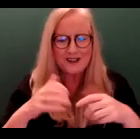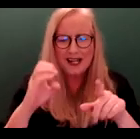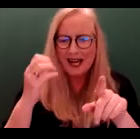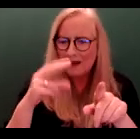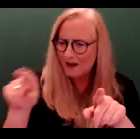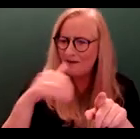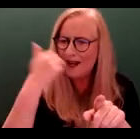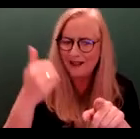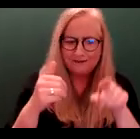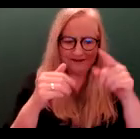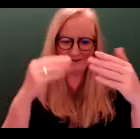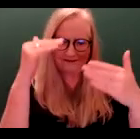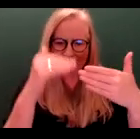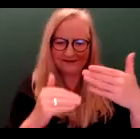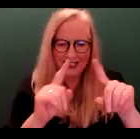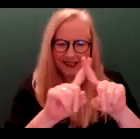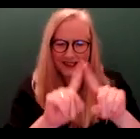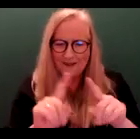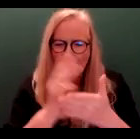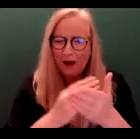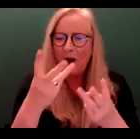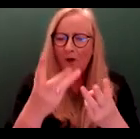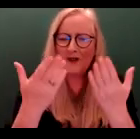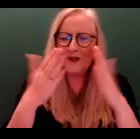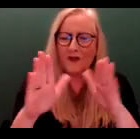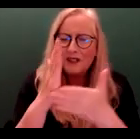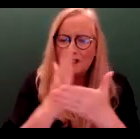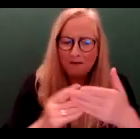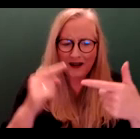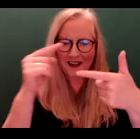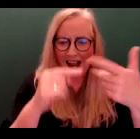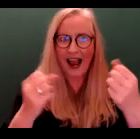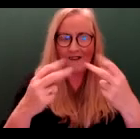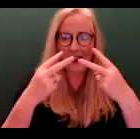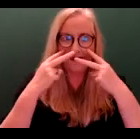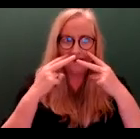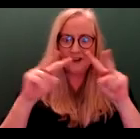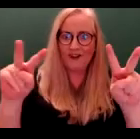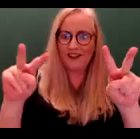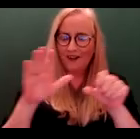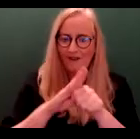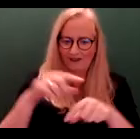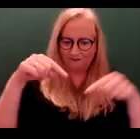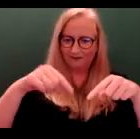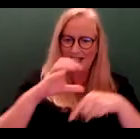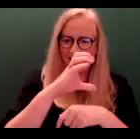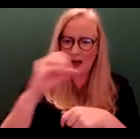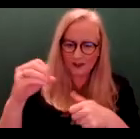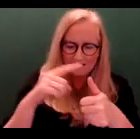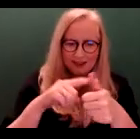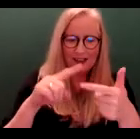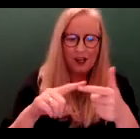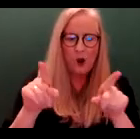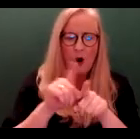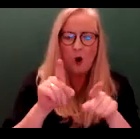contains various elements and just a few to highlight is that there's a vision for the county. There's also what's known as a